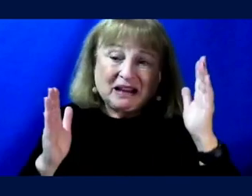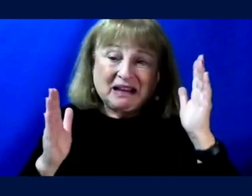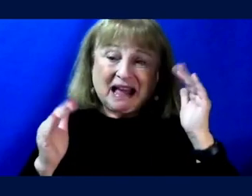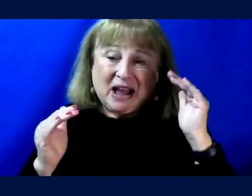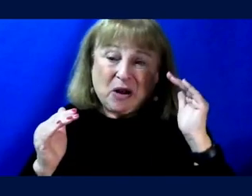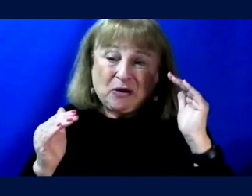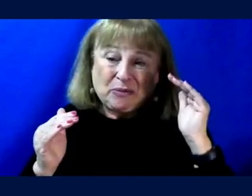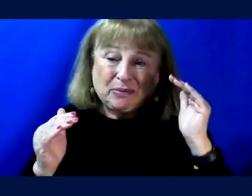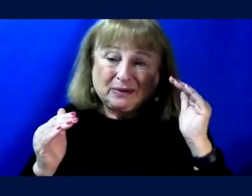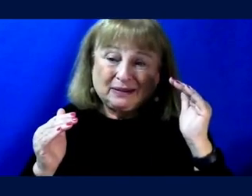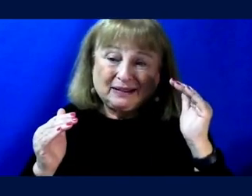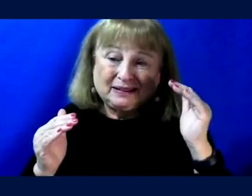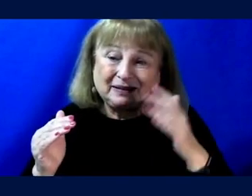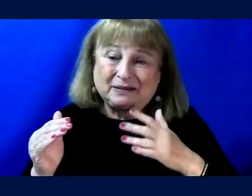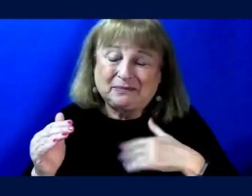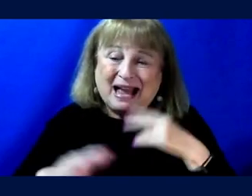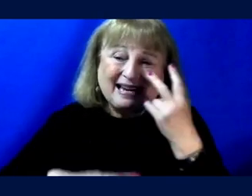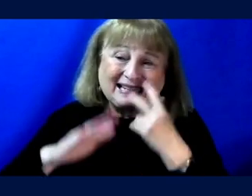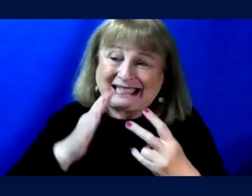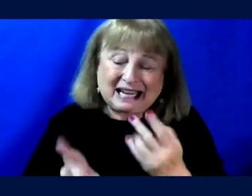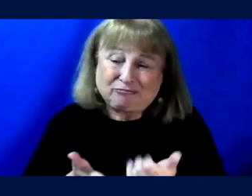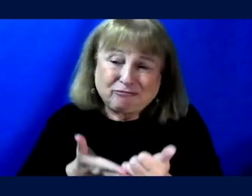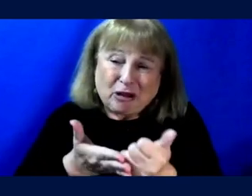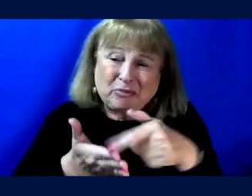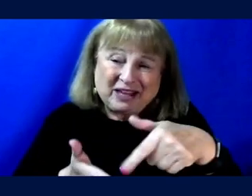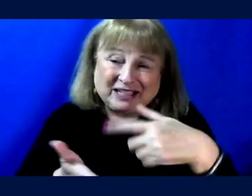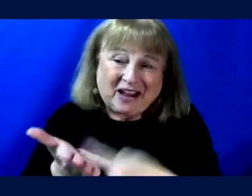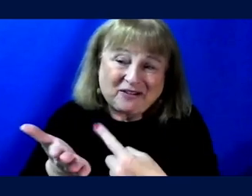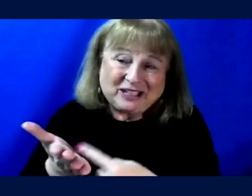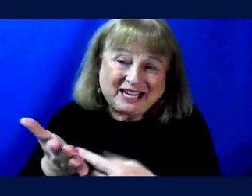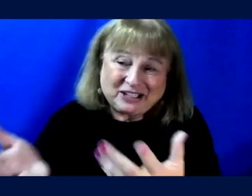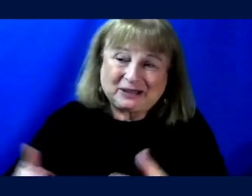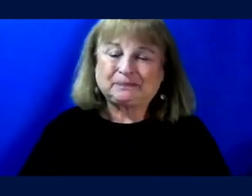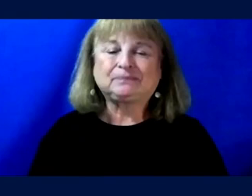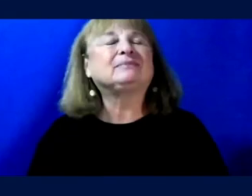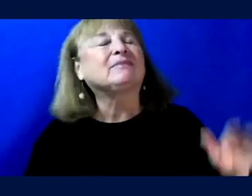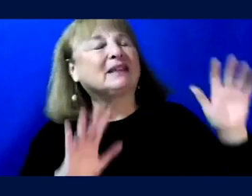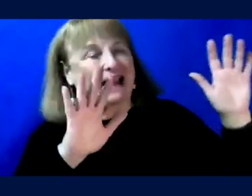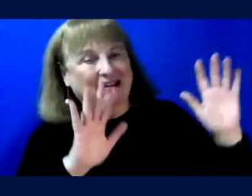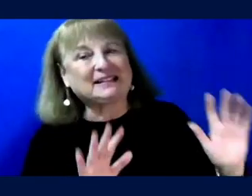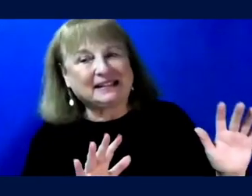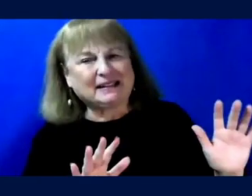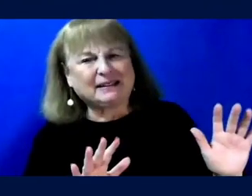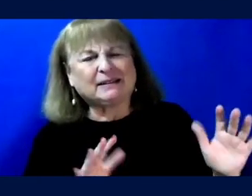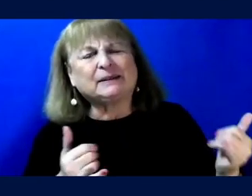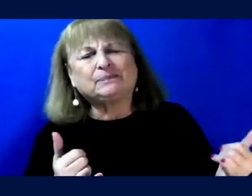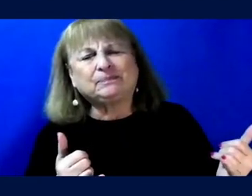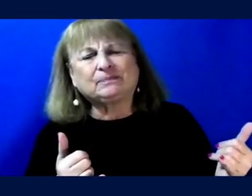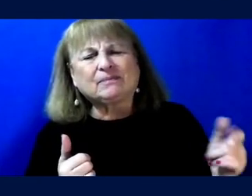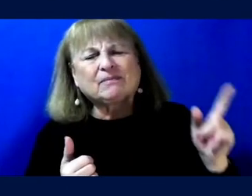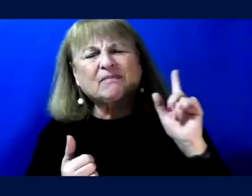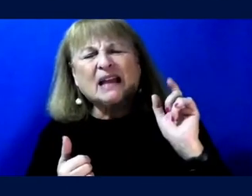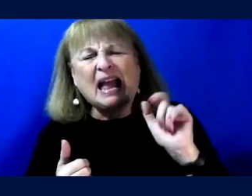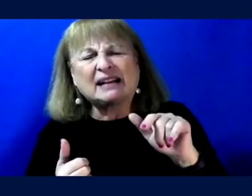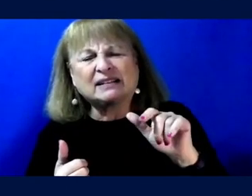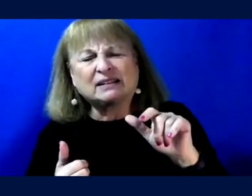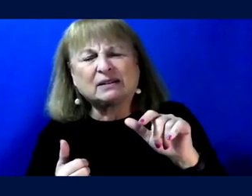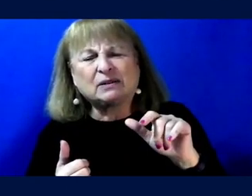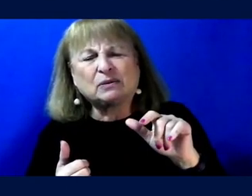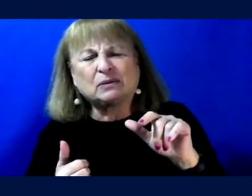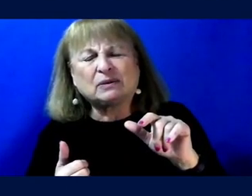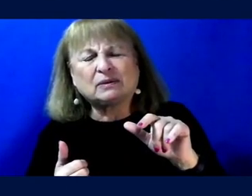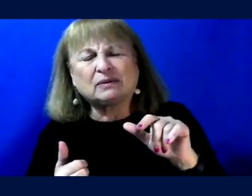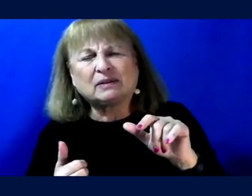um, my insight could be in this conversation. Excellent. So let me, actually, let me ask you a direct,